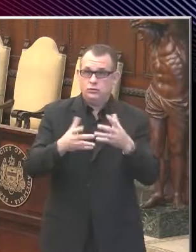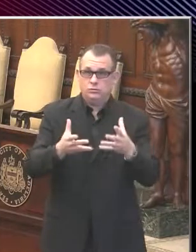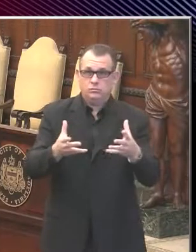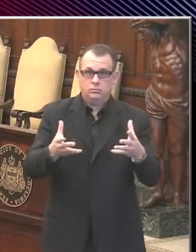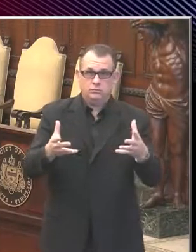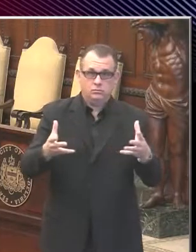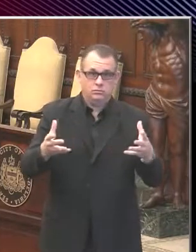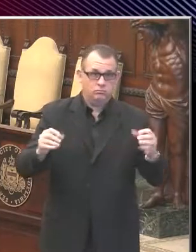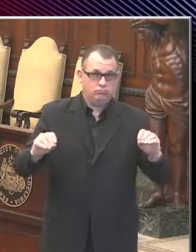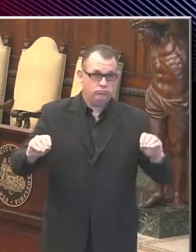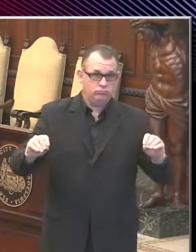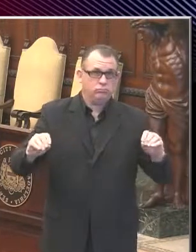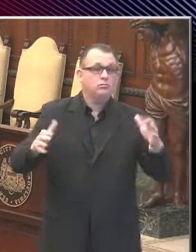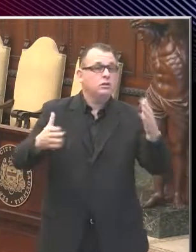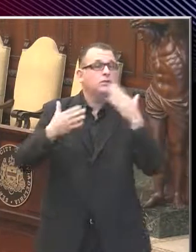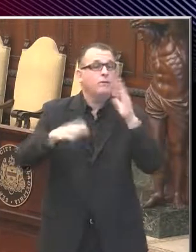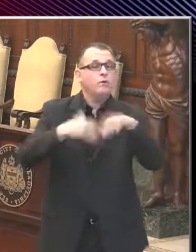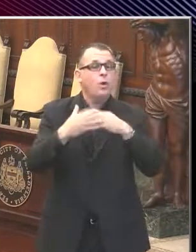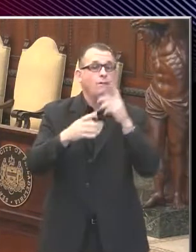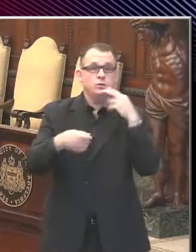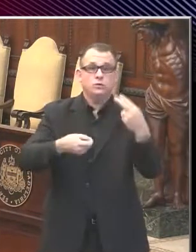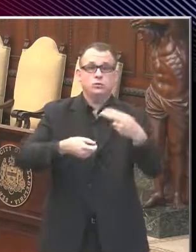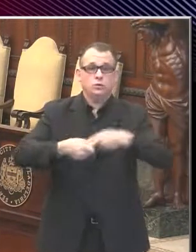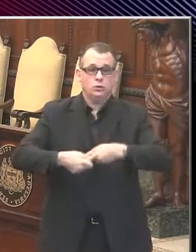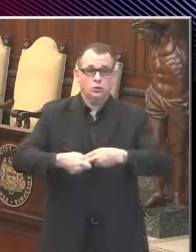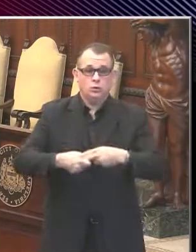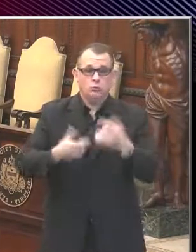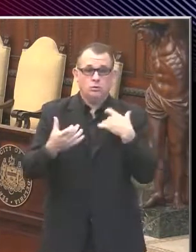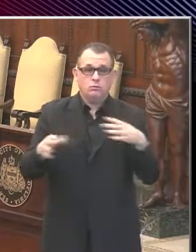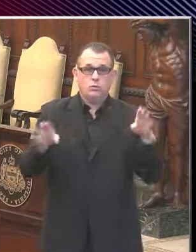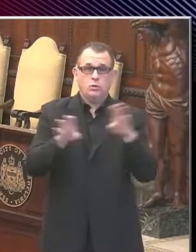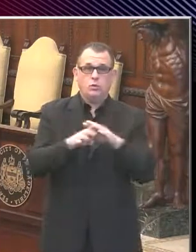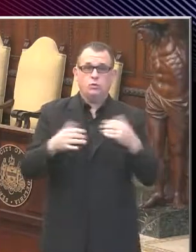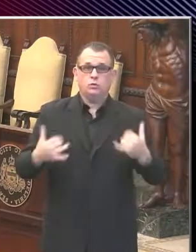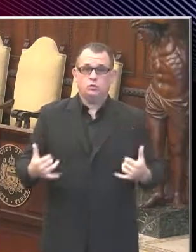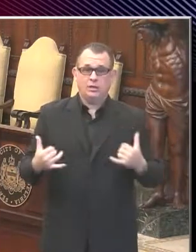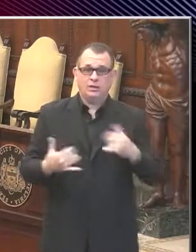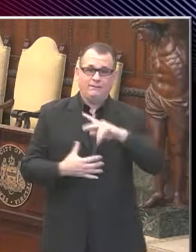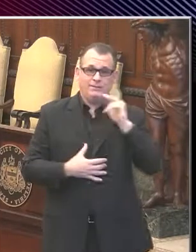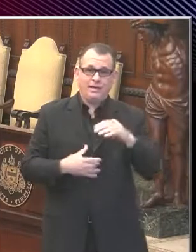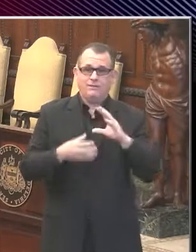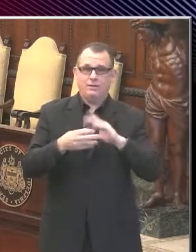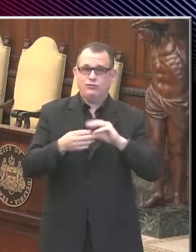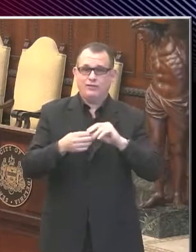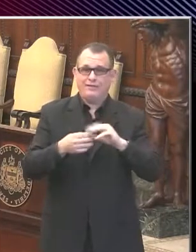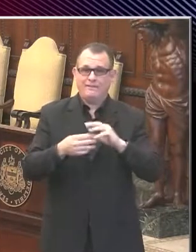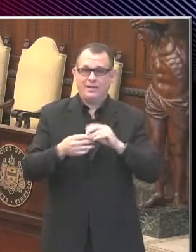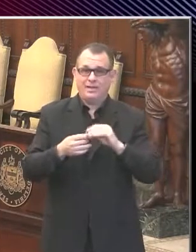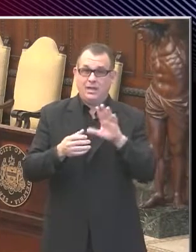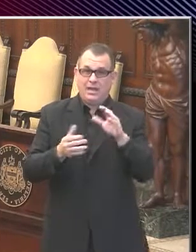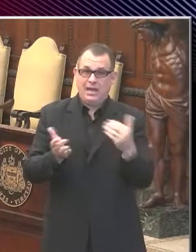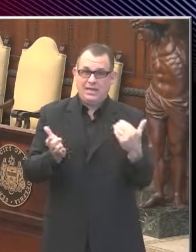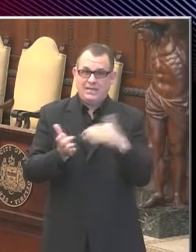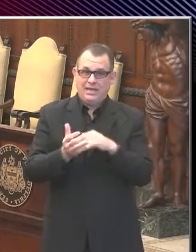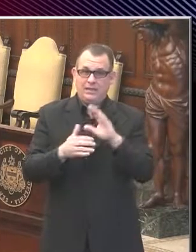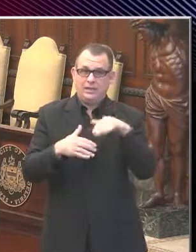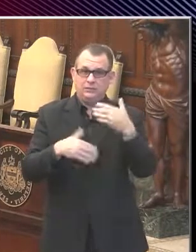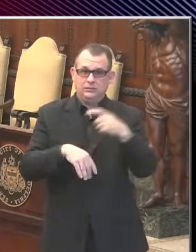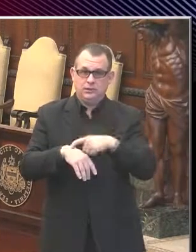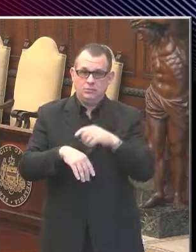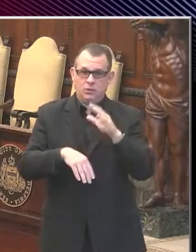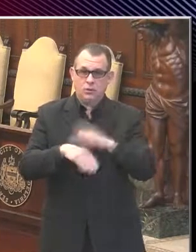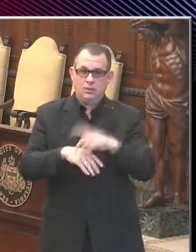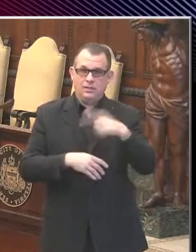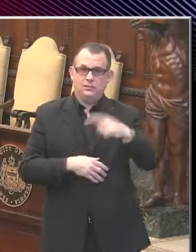Seeing none further, thank you for joining us. That concludes today's daily briefing. We will resume. Our next briefing will be next